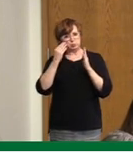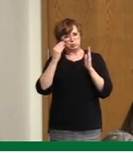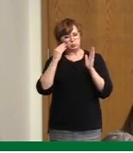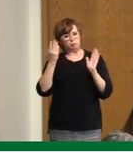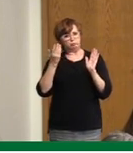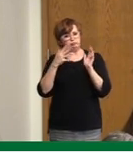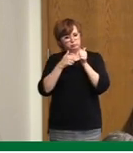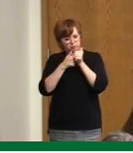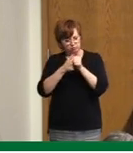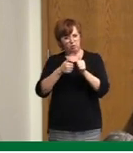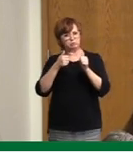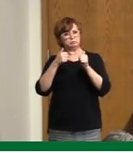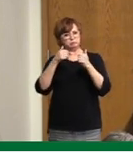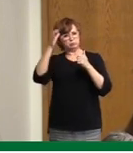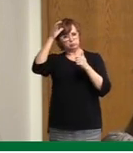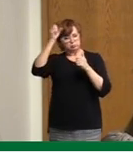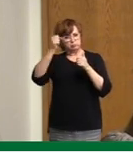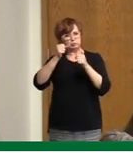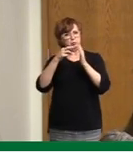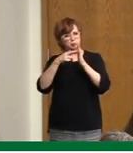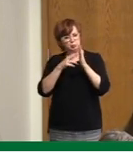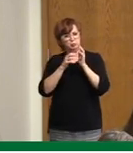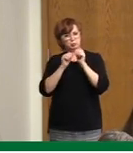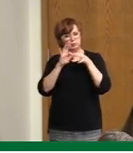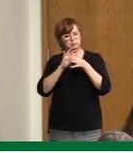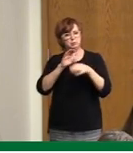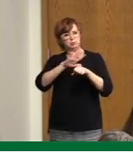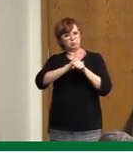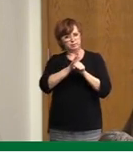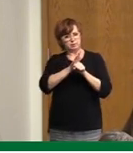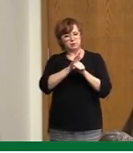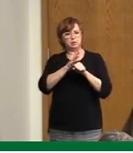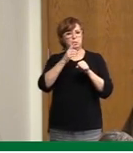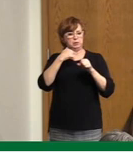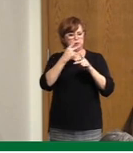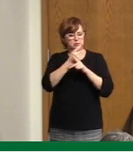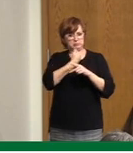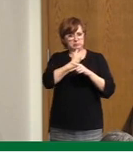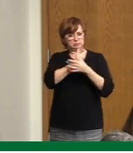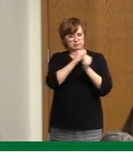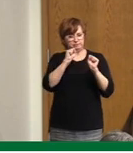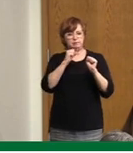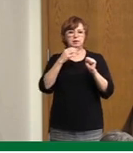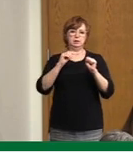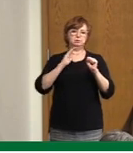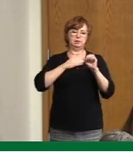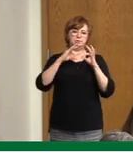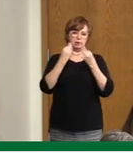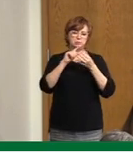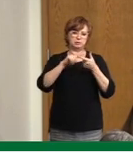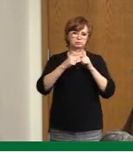how we keep ourselves and those around us safe. Thank you, Dr. Shahab. Dr. Shahab.